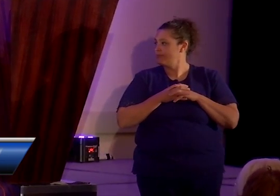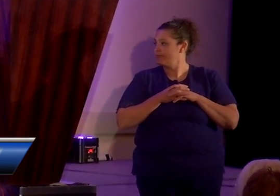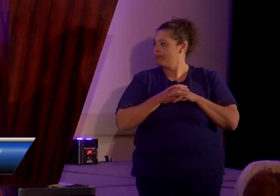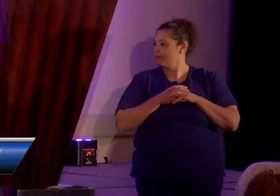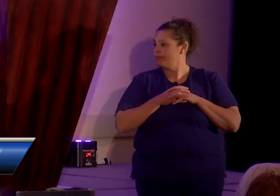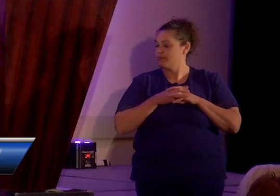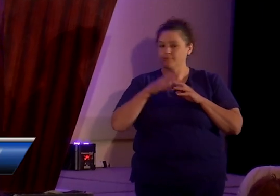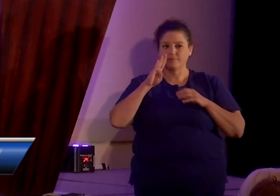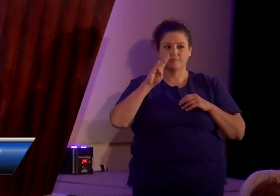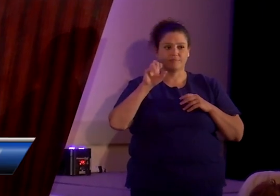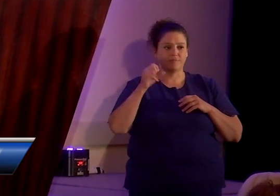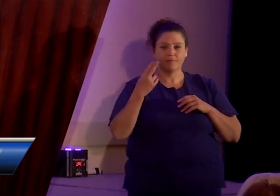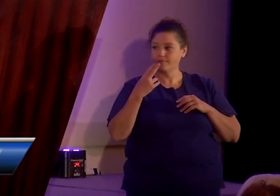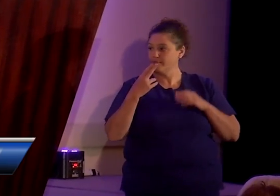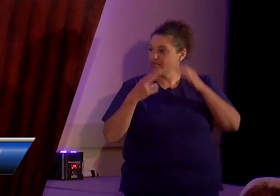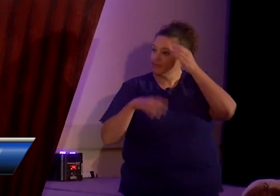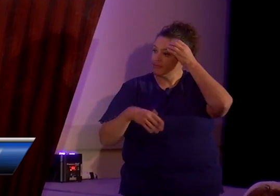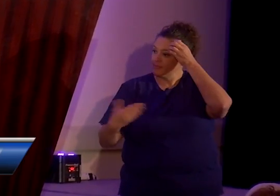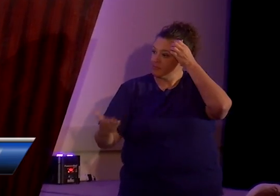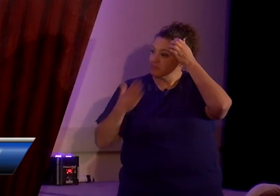Beth Presswood, thank you so much.